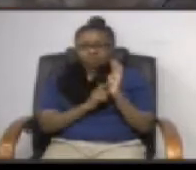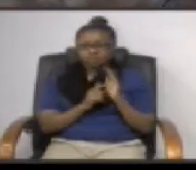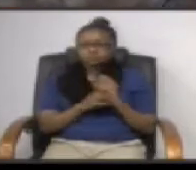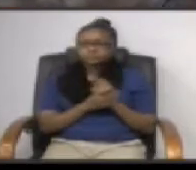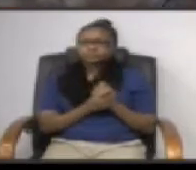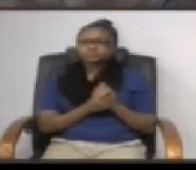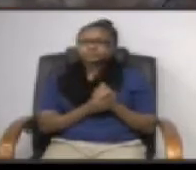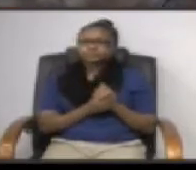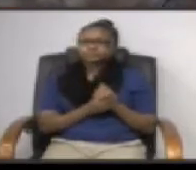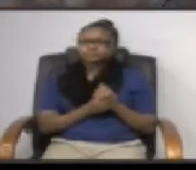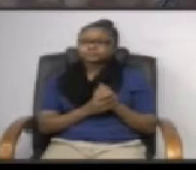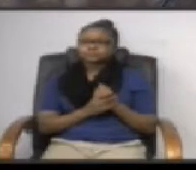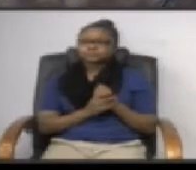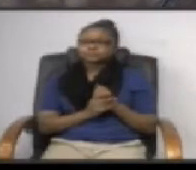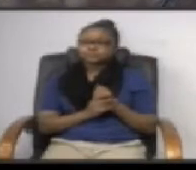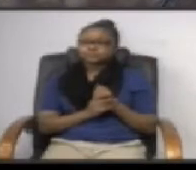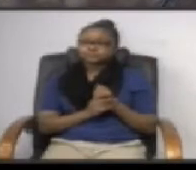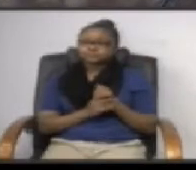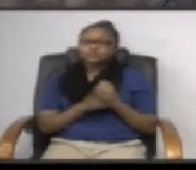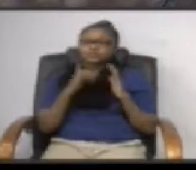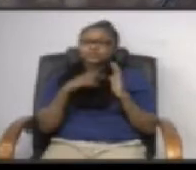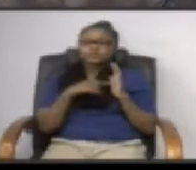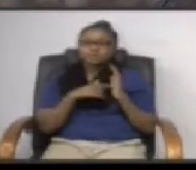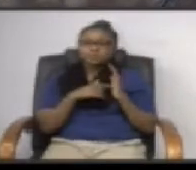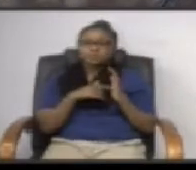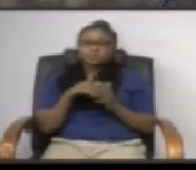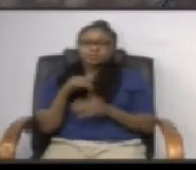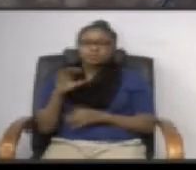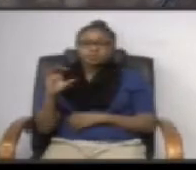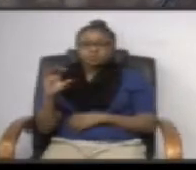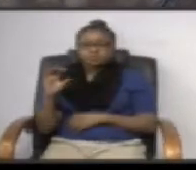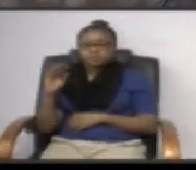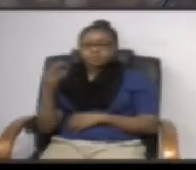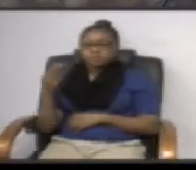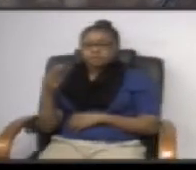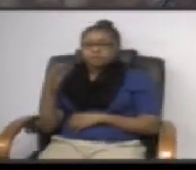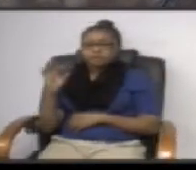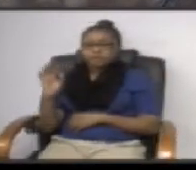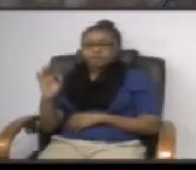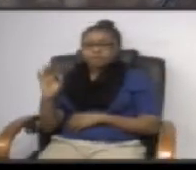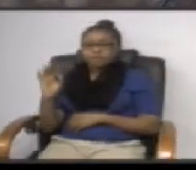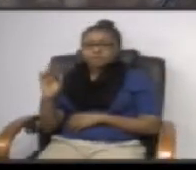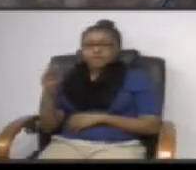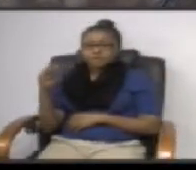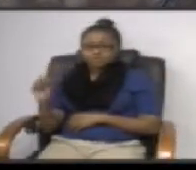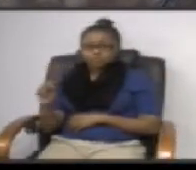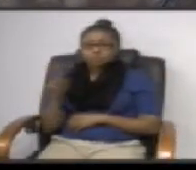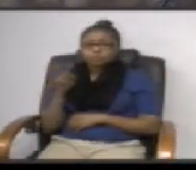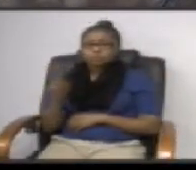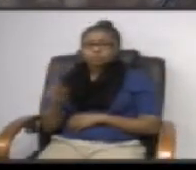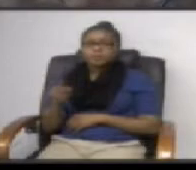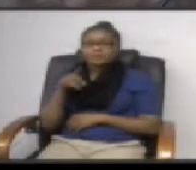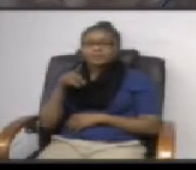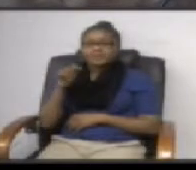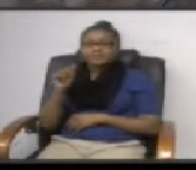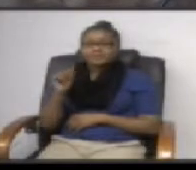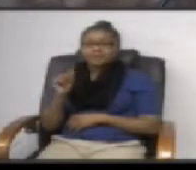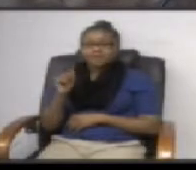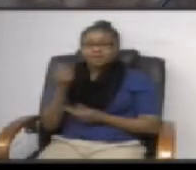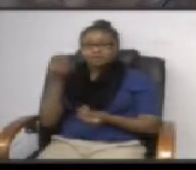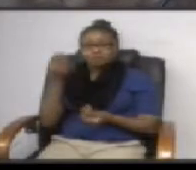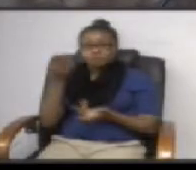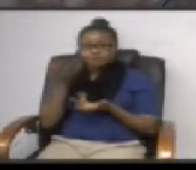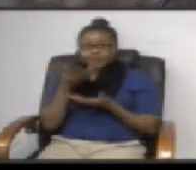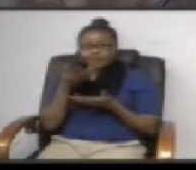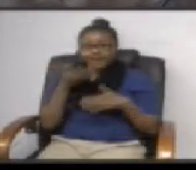um and it for example at charles flowers the pta found out after the lease was signed that the